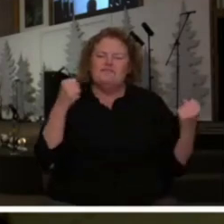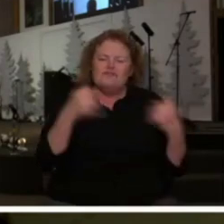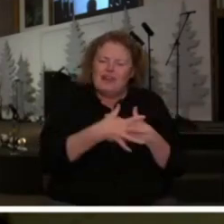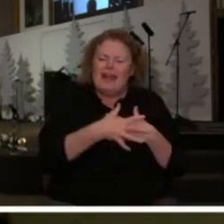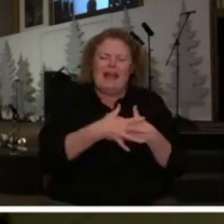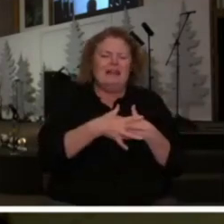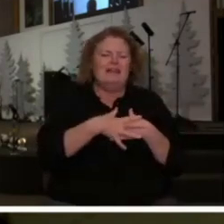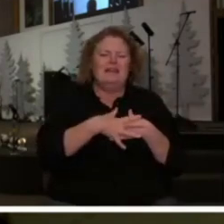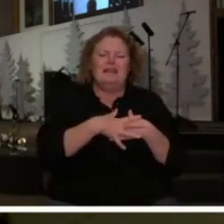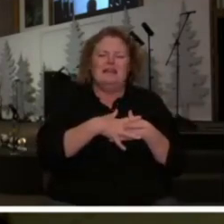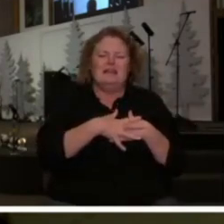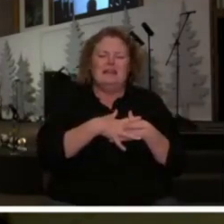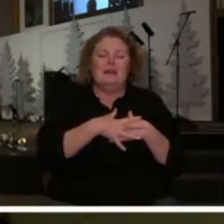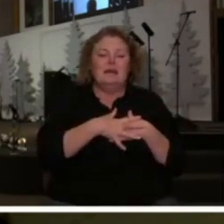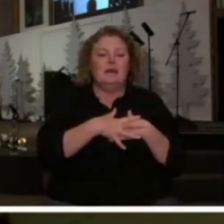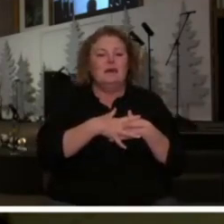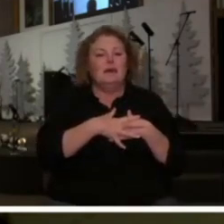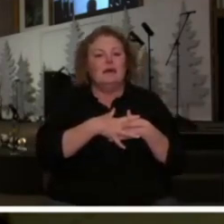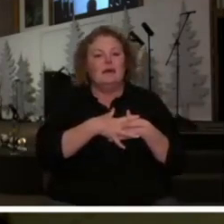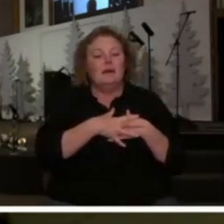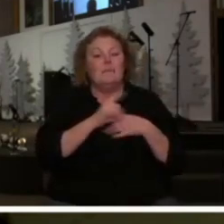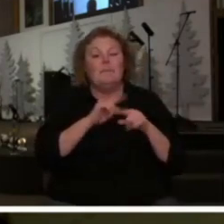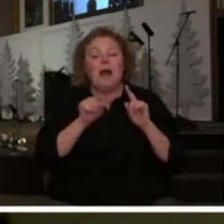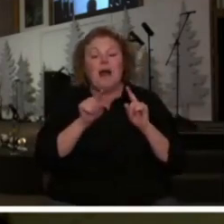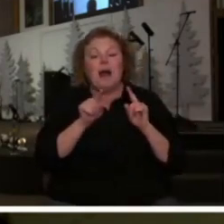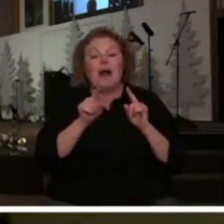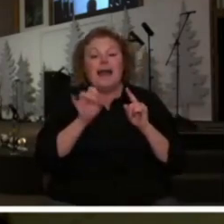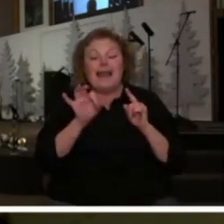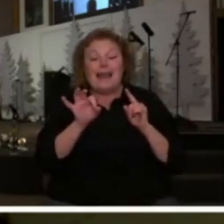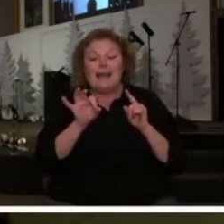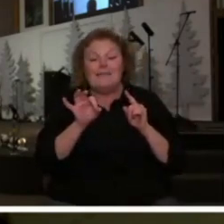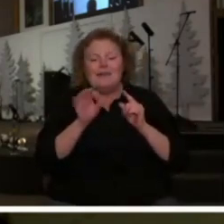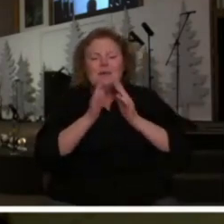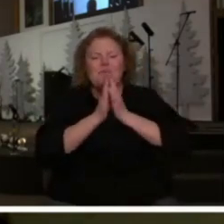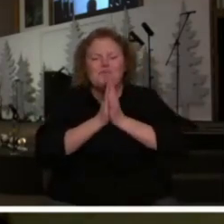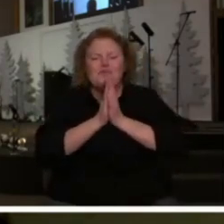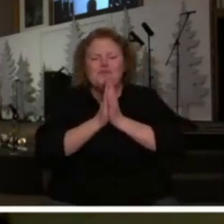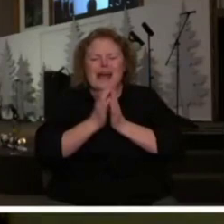it is the accumulated prayers of the altar that builds in a confidence